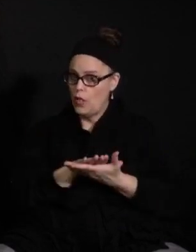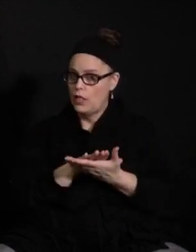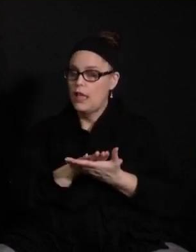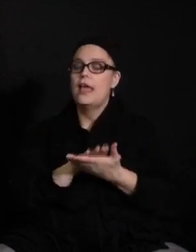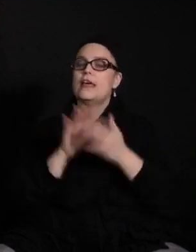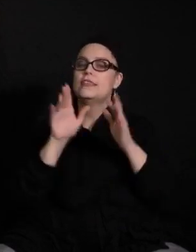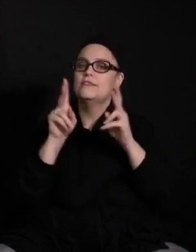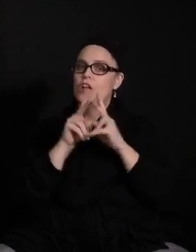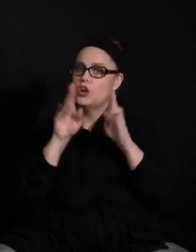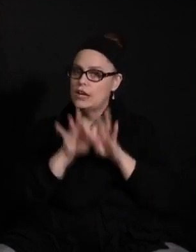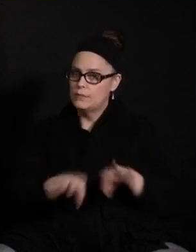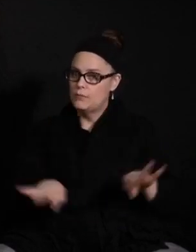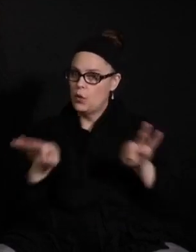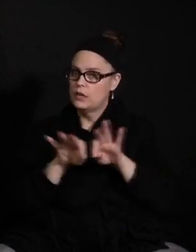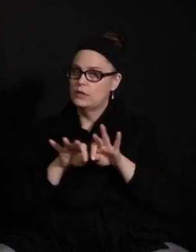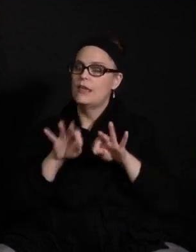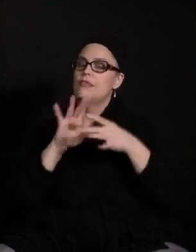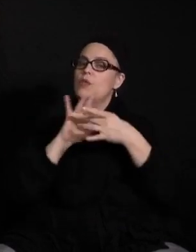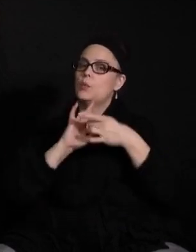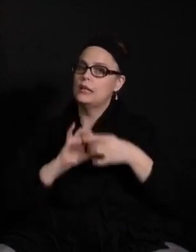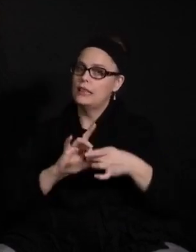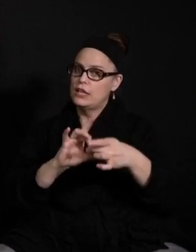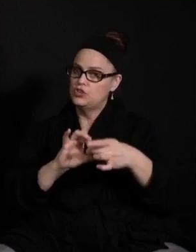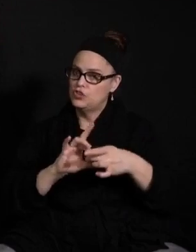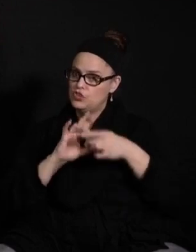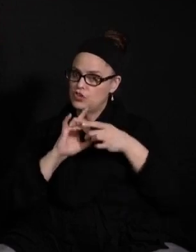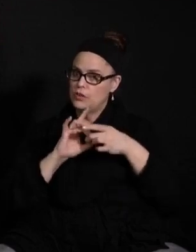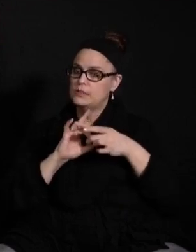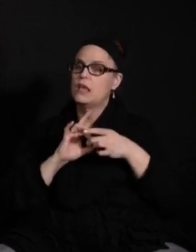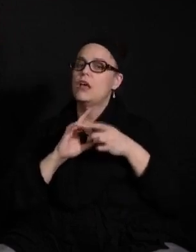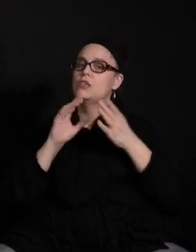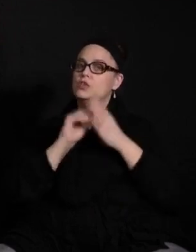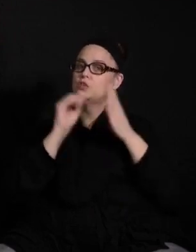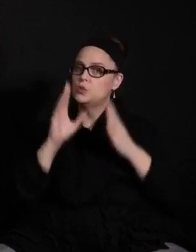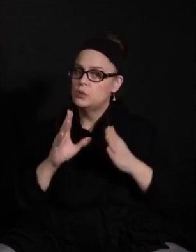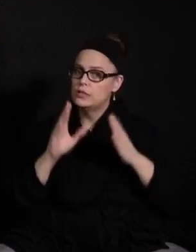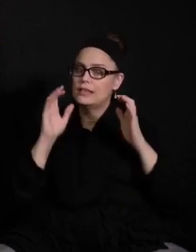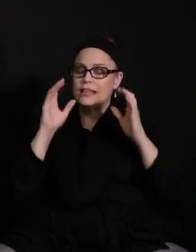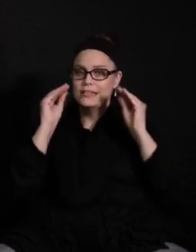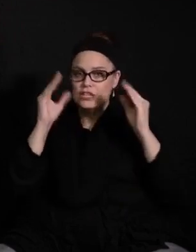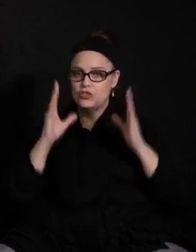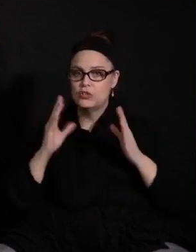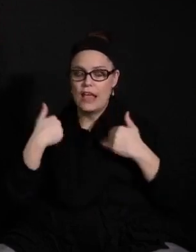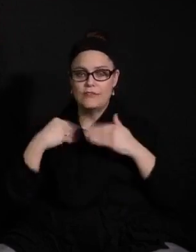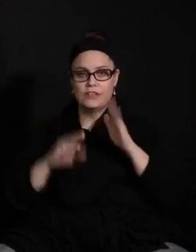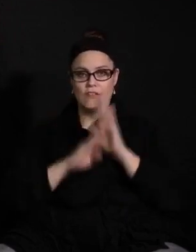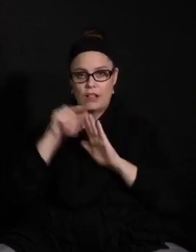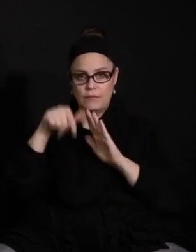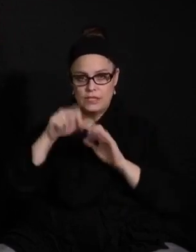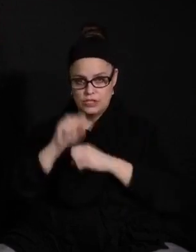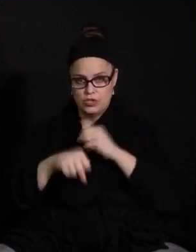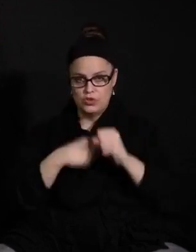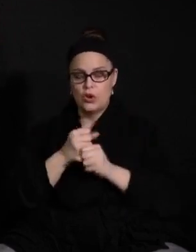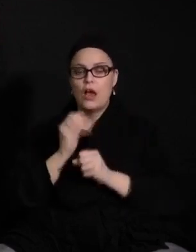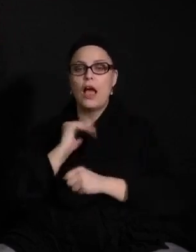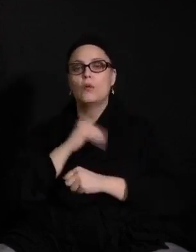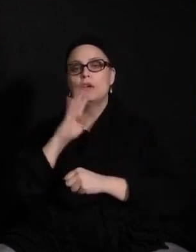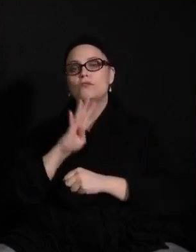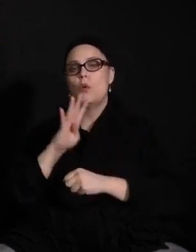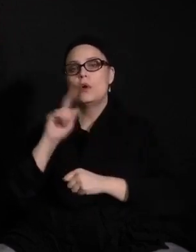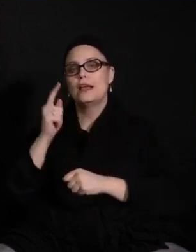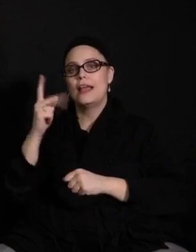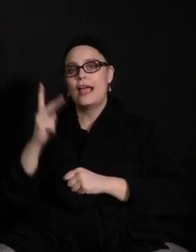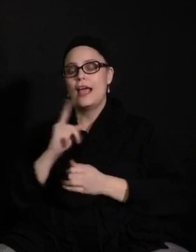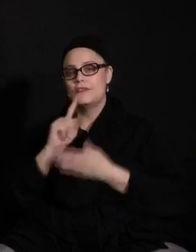ever so important continuity with maintaining the relationships students and educators have developed this year. Our four and a half hour schedule allows for the